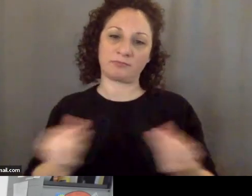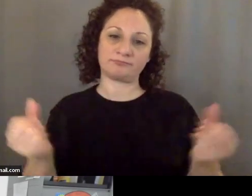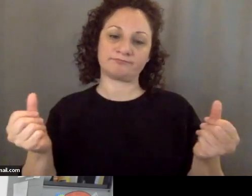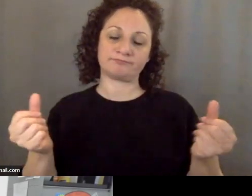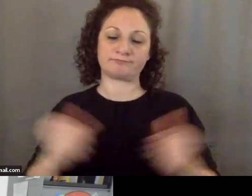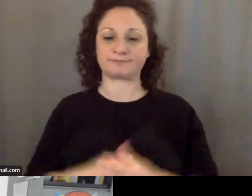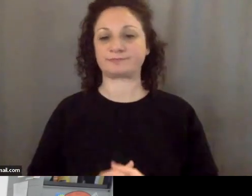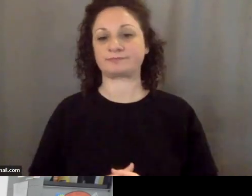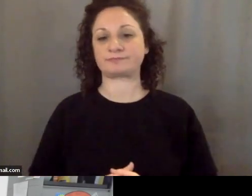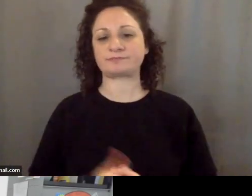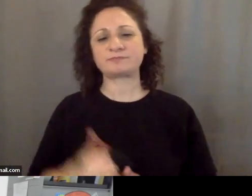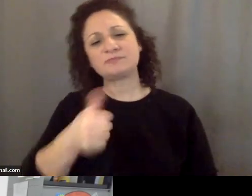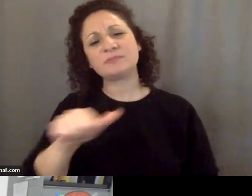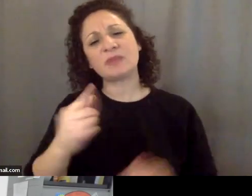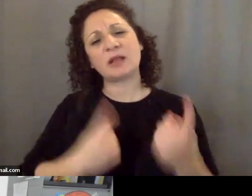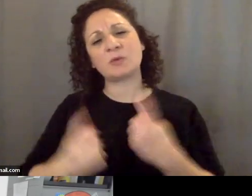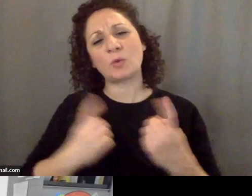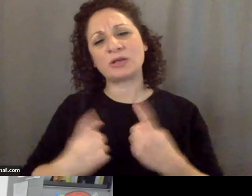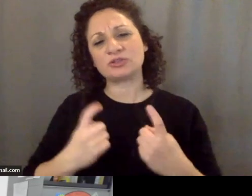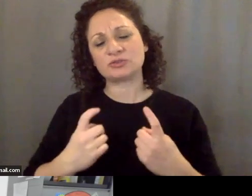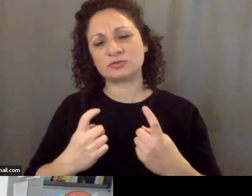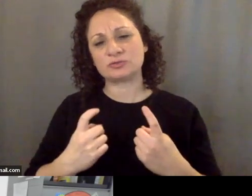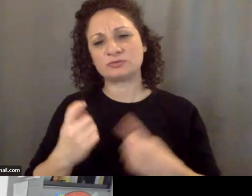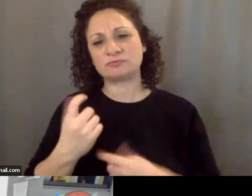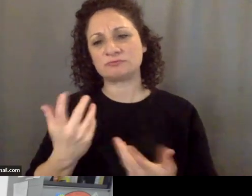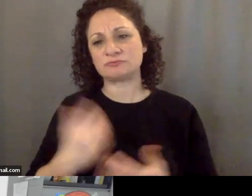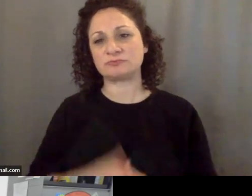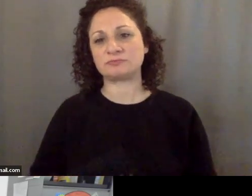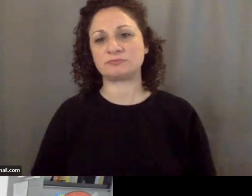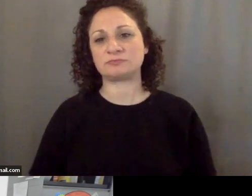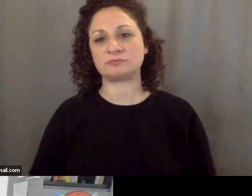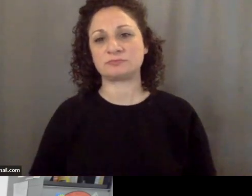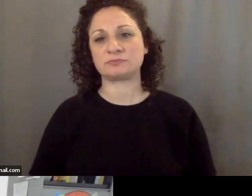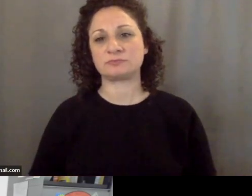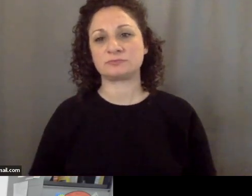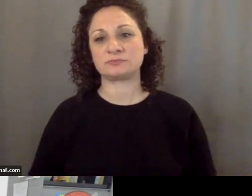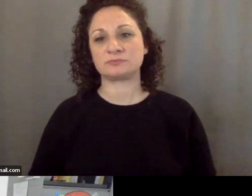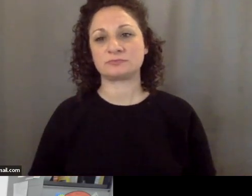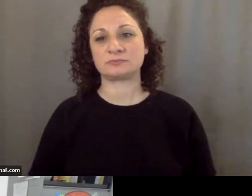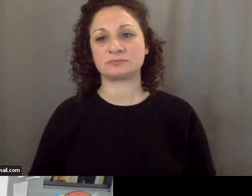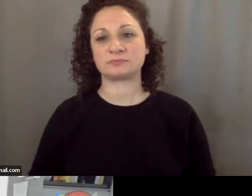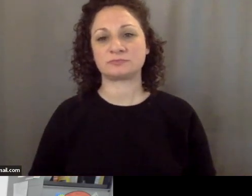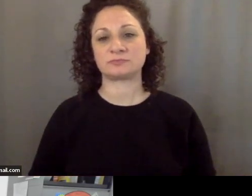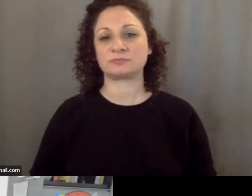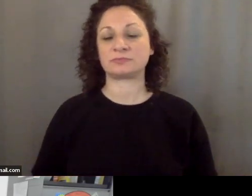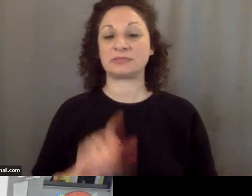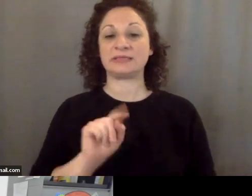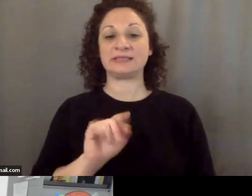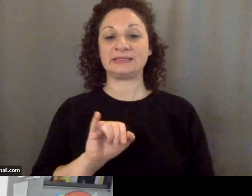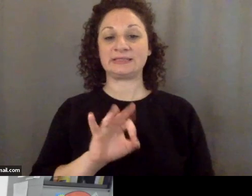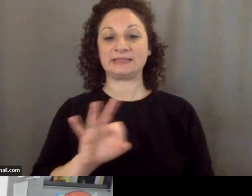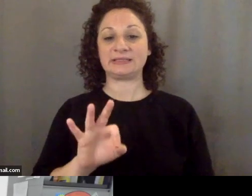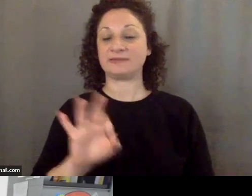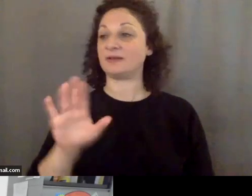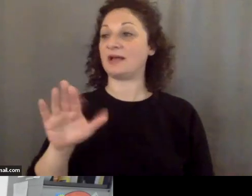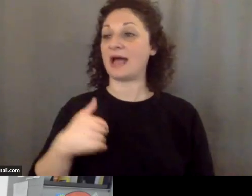Were there any questions that anybody wanted to ask? Dr. Dreyer, I think I'm going to exercise